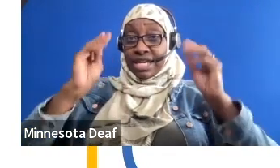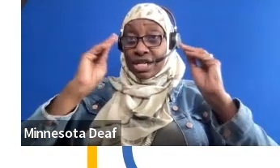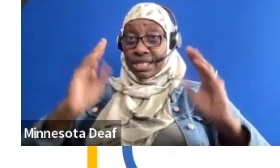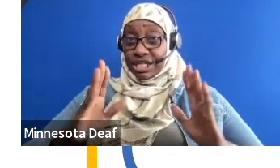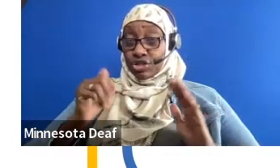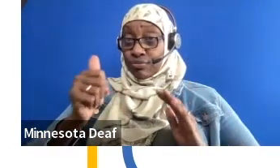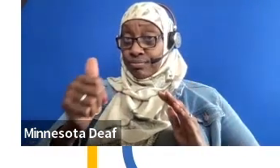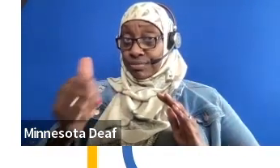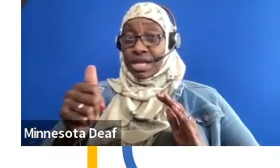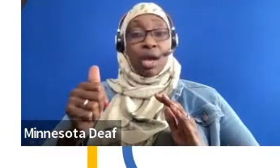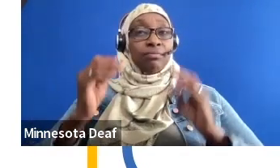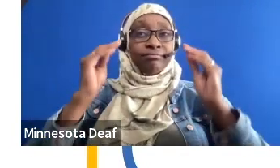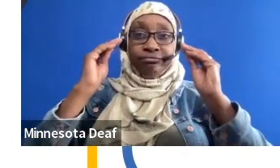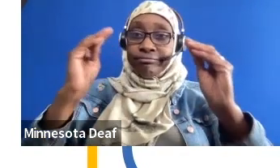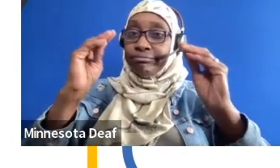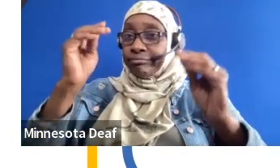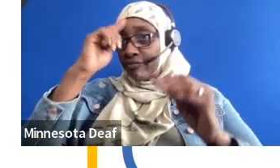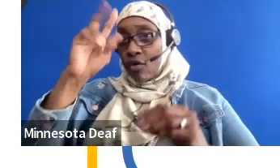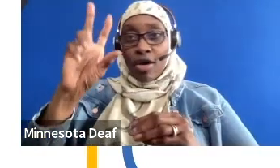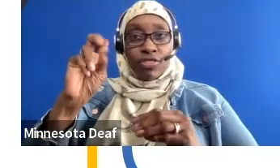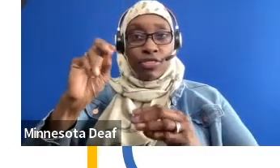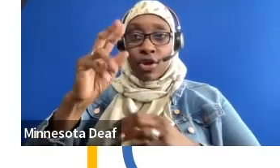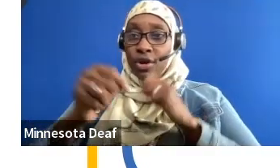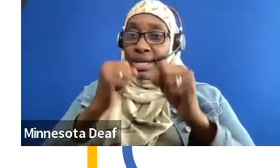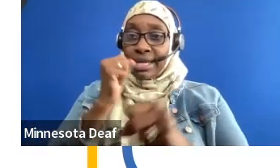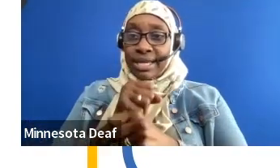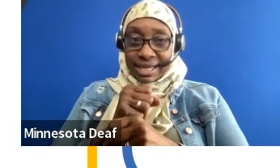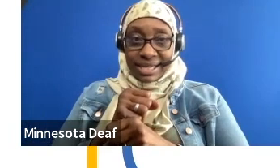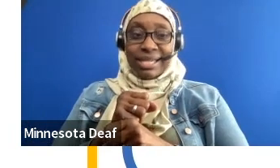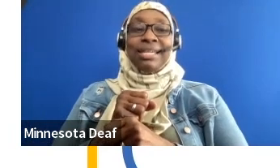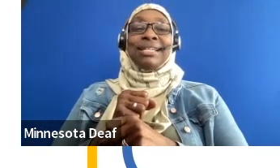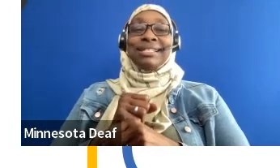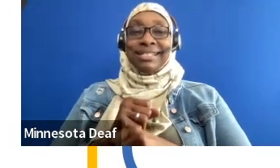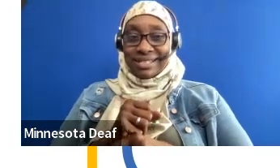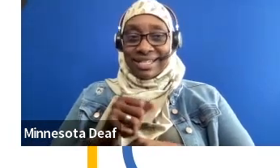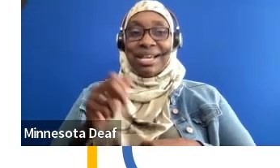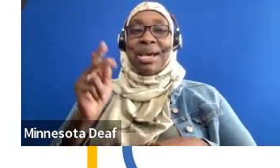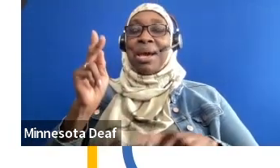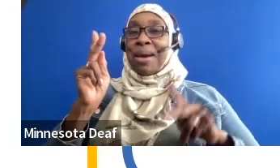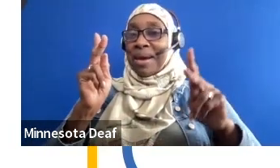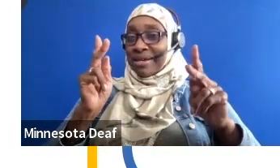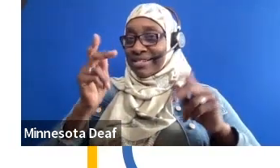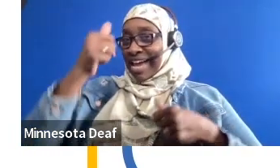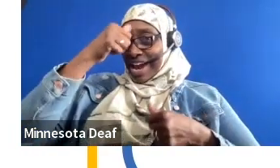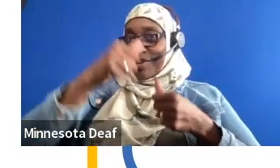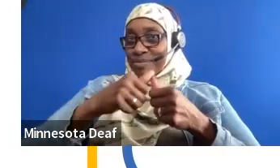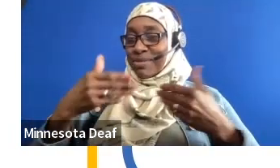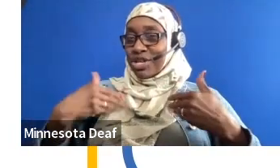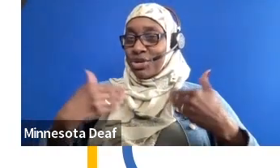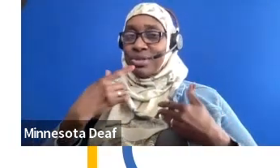He used to not teach improv, but so many students are like, I want to learn improv. What is that? So we started implementing it into our curriculum.